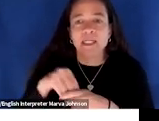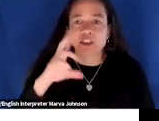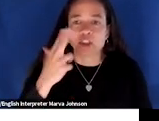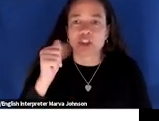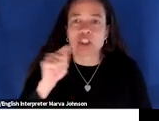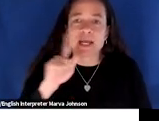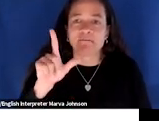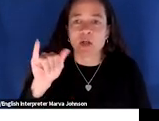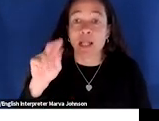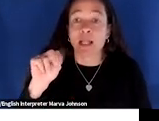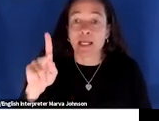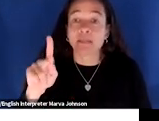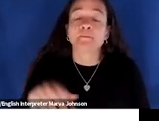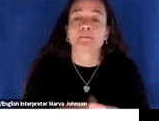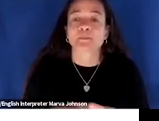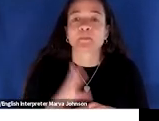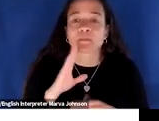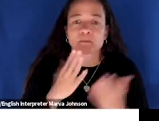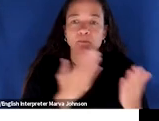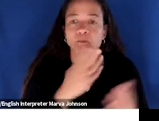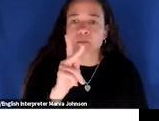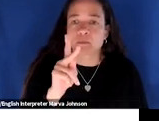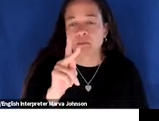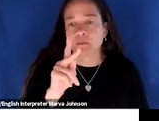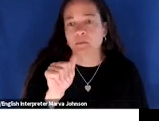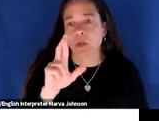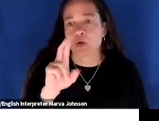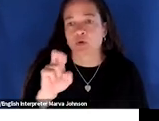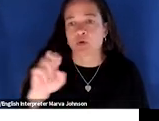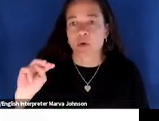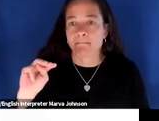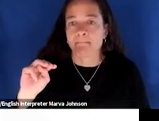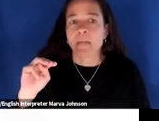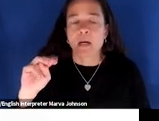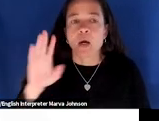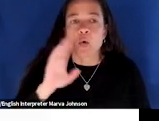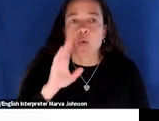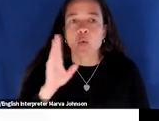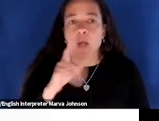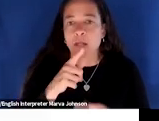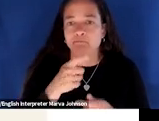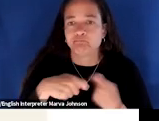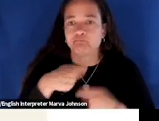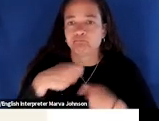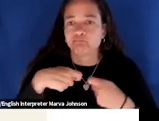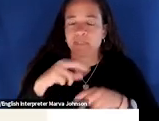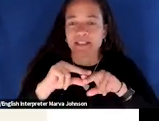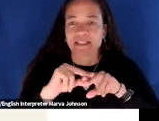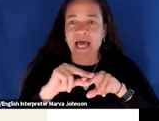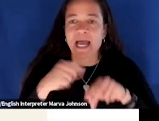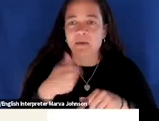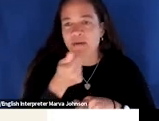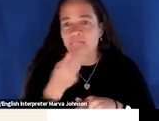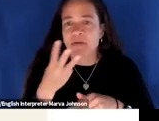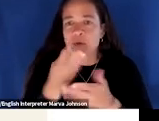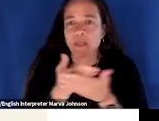uh with that my partner in crime kareem alston is going to go ahead and slide on over a couple little pieces of business we're going to tell you about and then we're going to get on